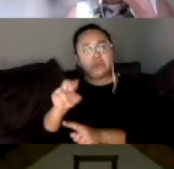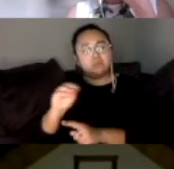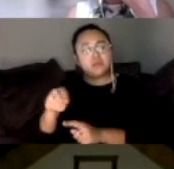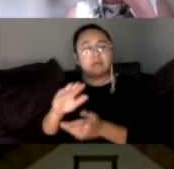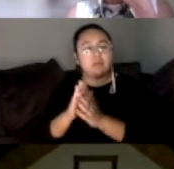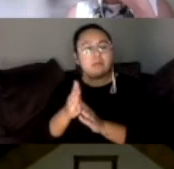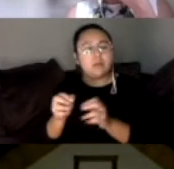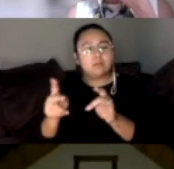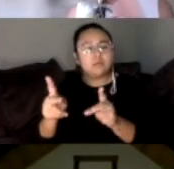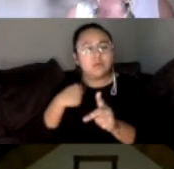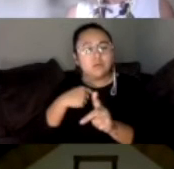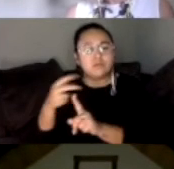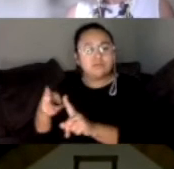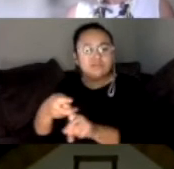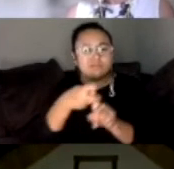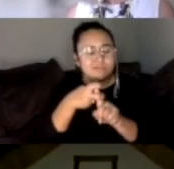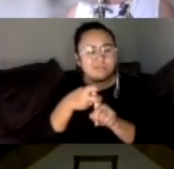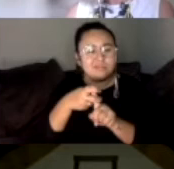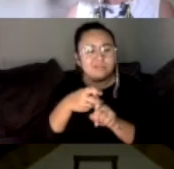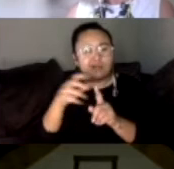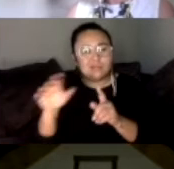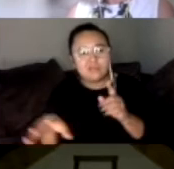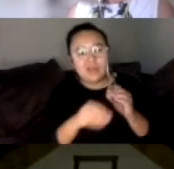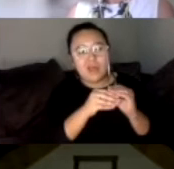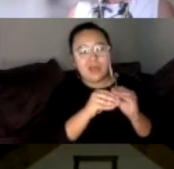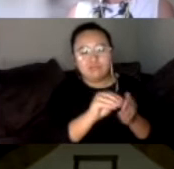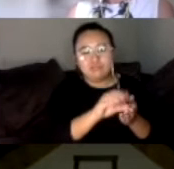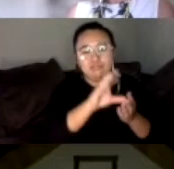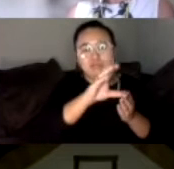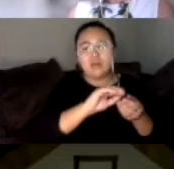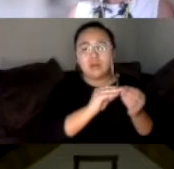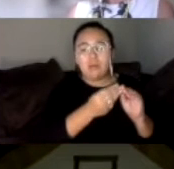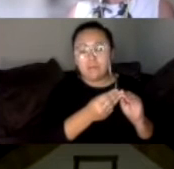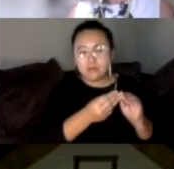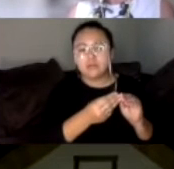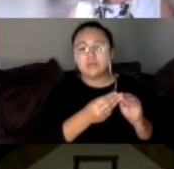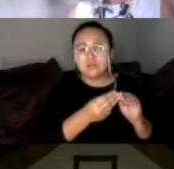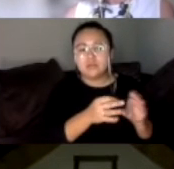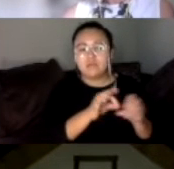about some additional folks in there to make sure that you have the numbers necessary to vote no.